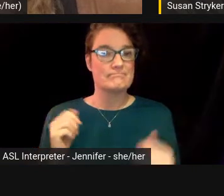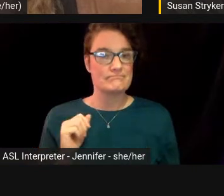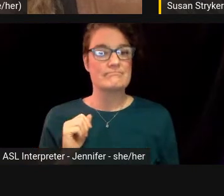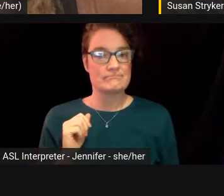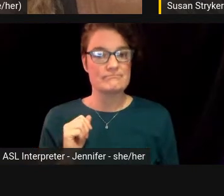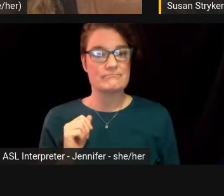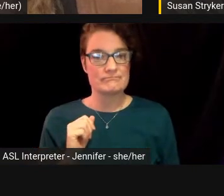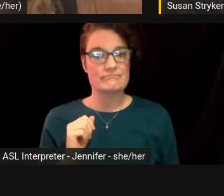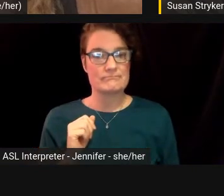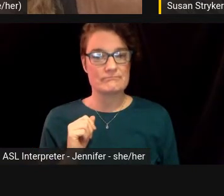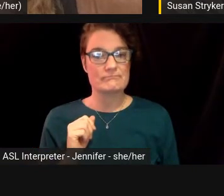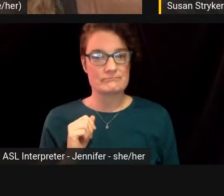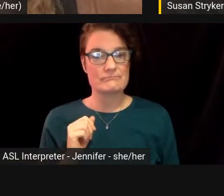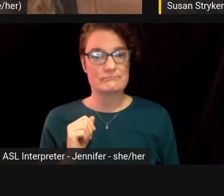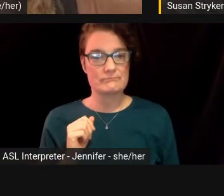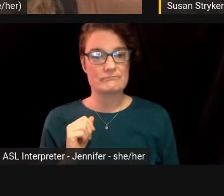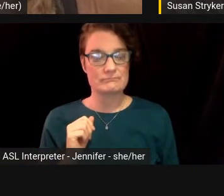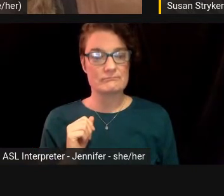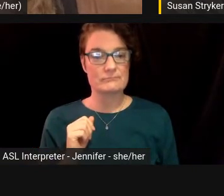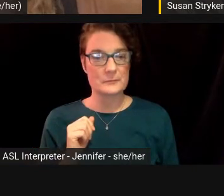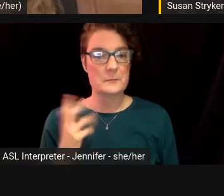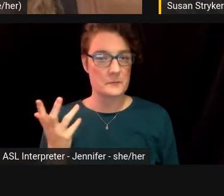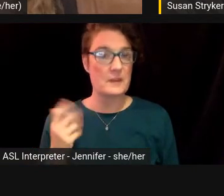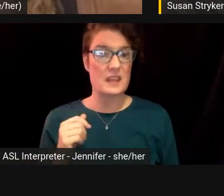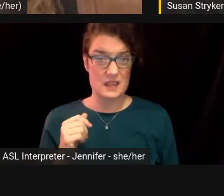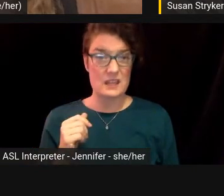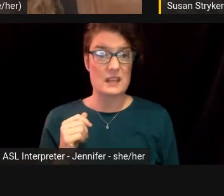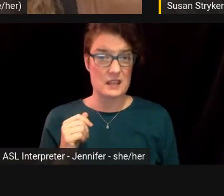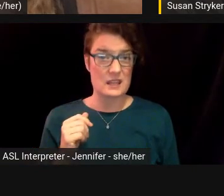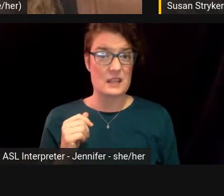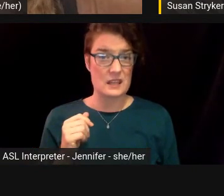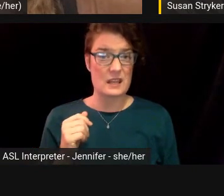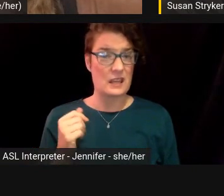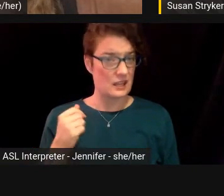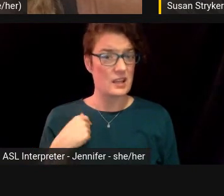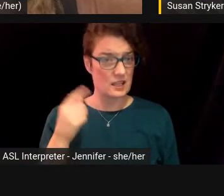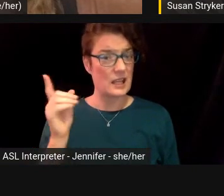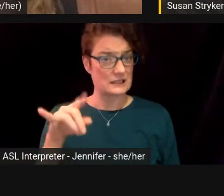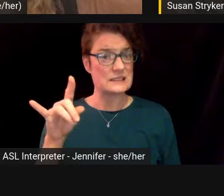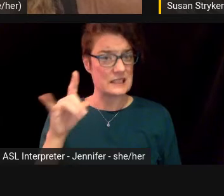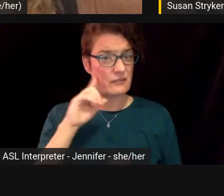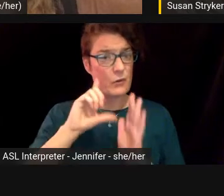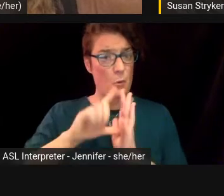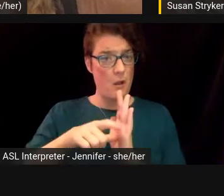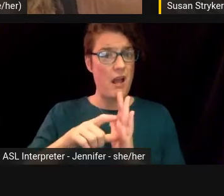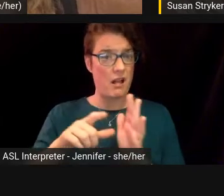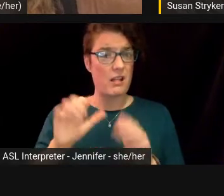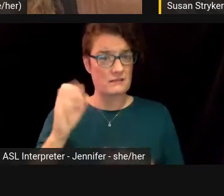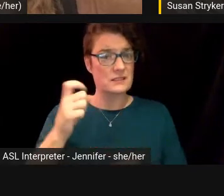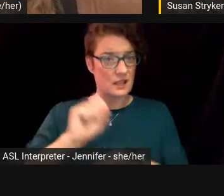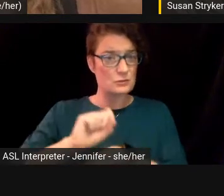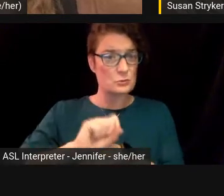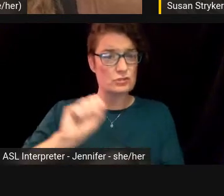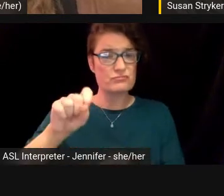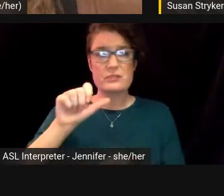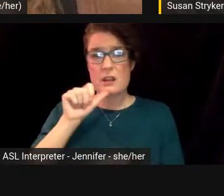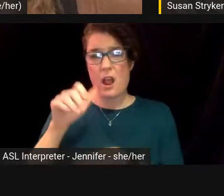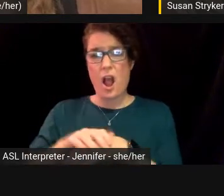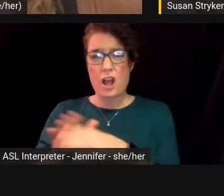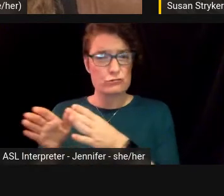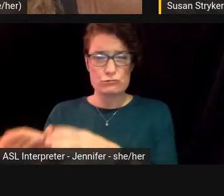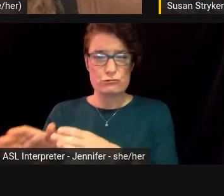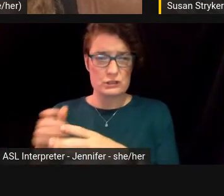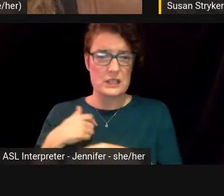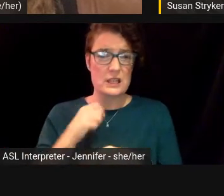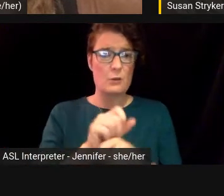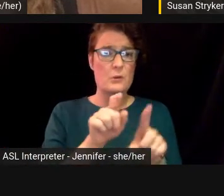um, um, you know, I had a stint doing sex work, you know, I wasn't doing street sex work. I worked